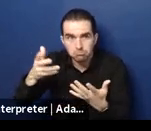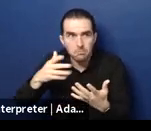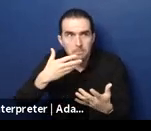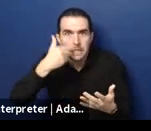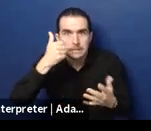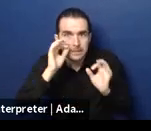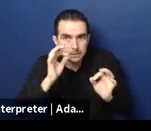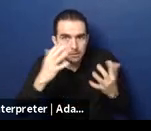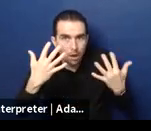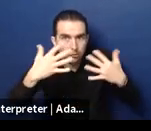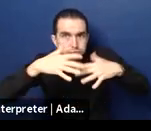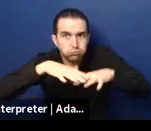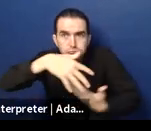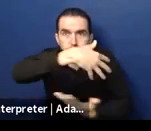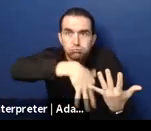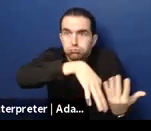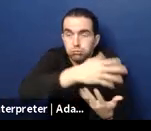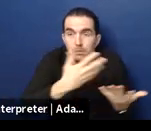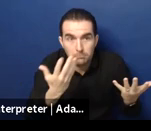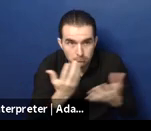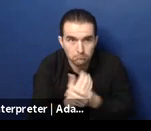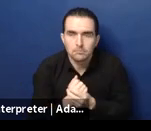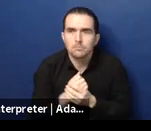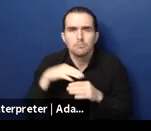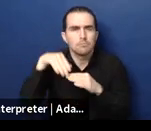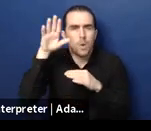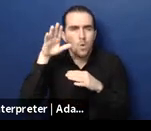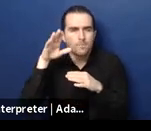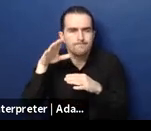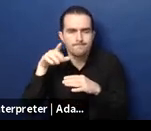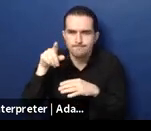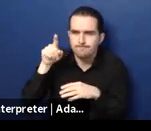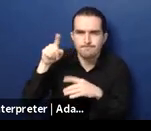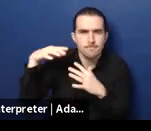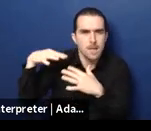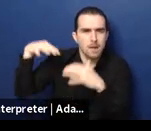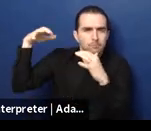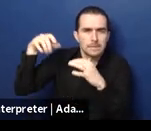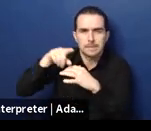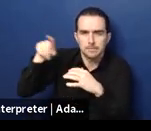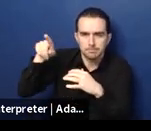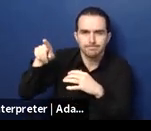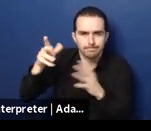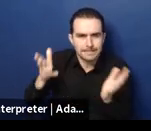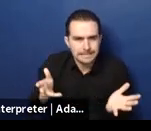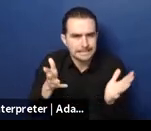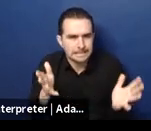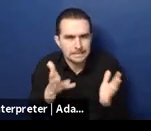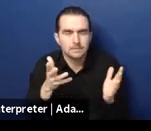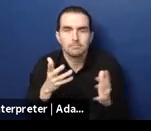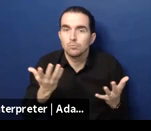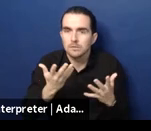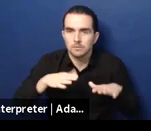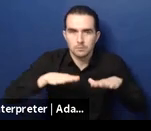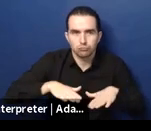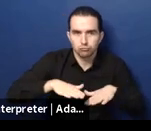respite care, personal assistance for children, older children with special needs, and also for